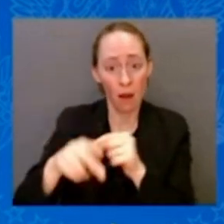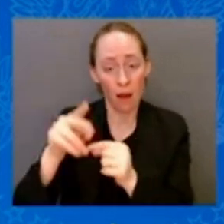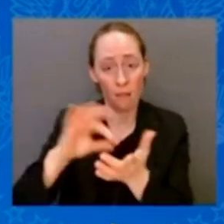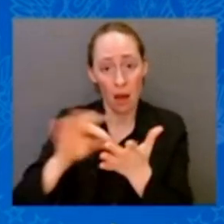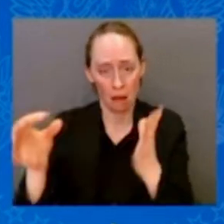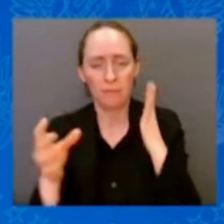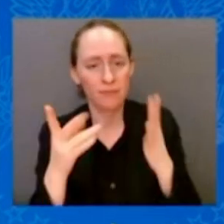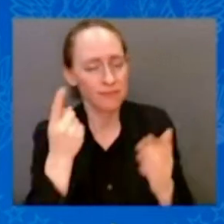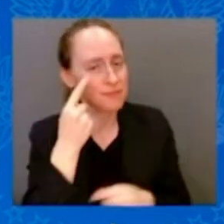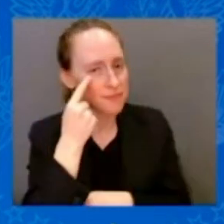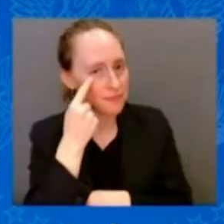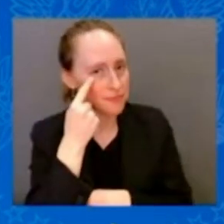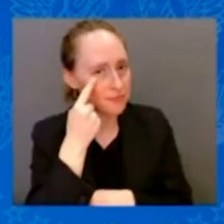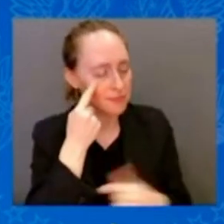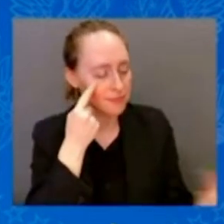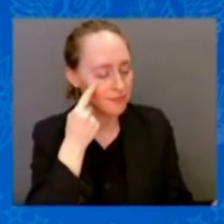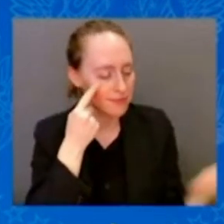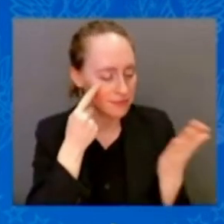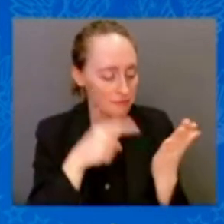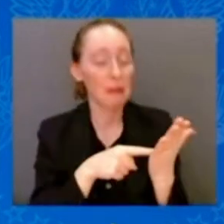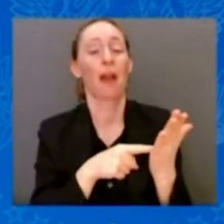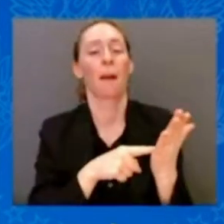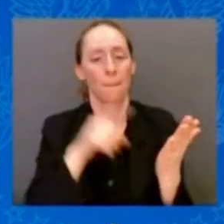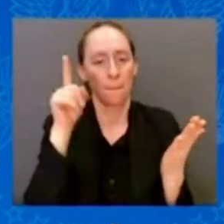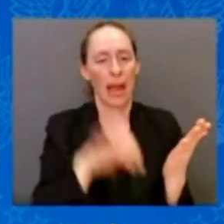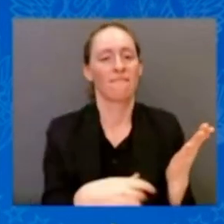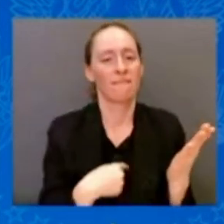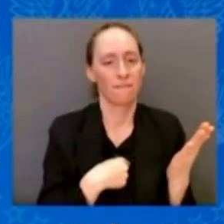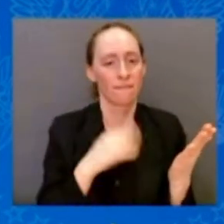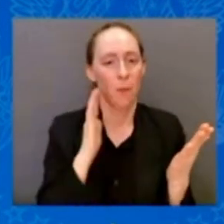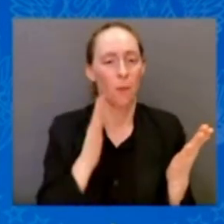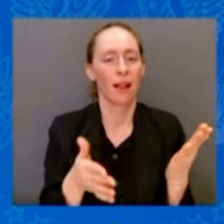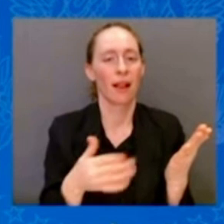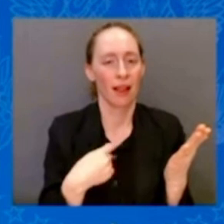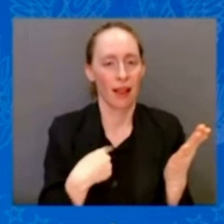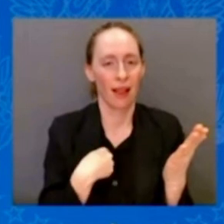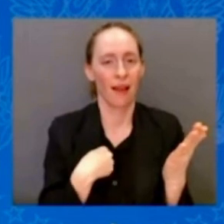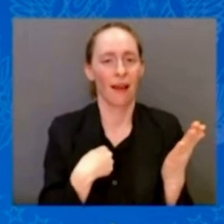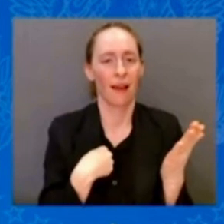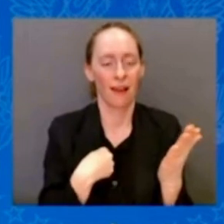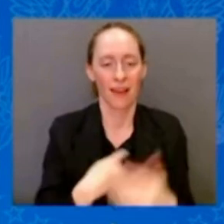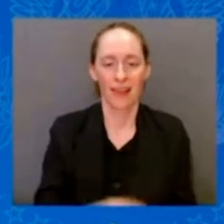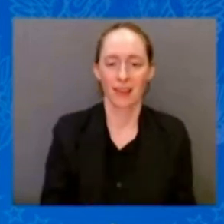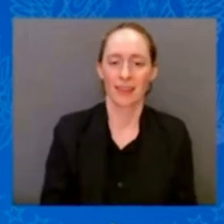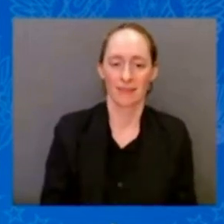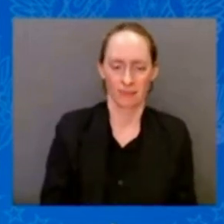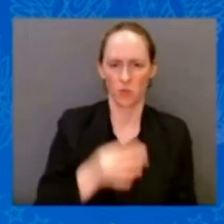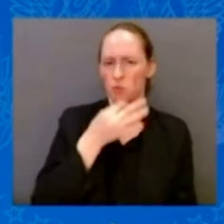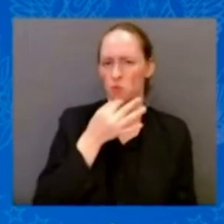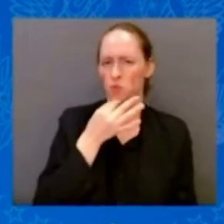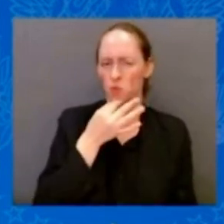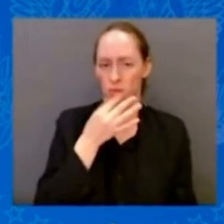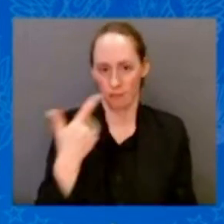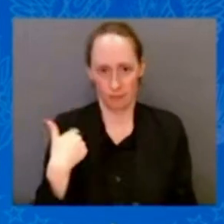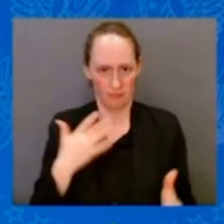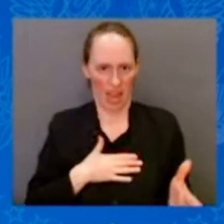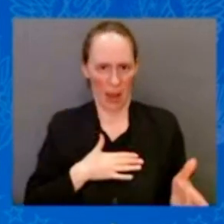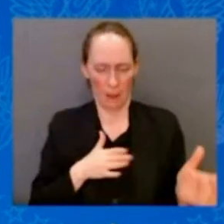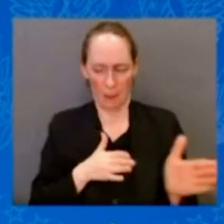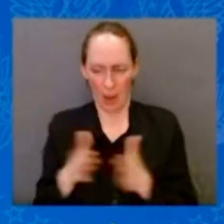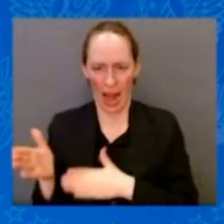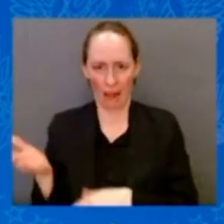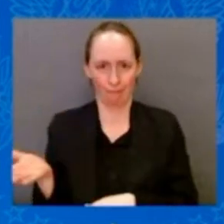we're going to both lay down our budgets very soon. The Speaker of the House has been reasonable in terms of discussions with me so far.